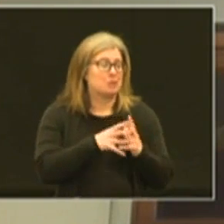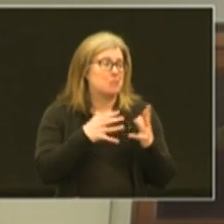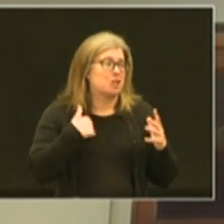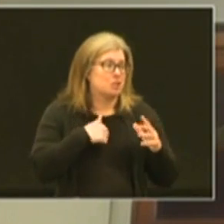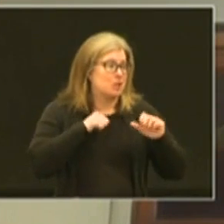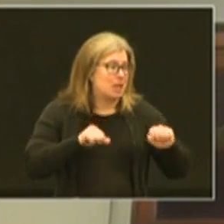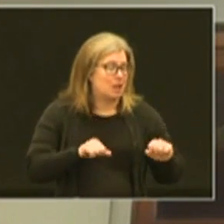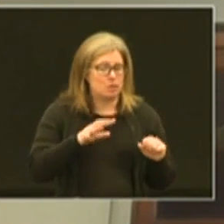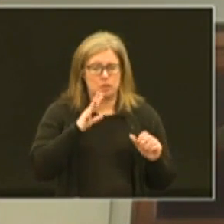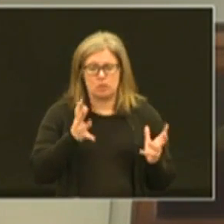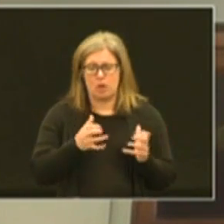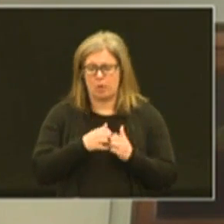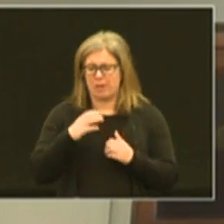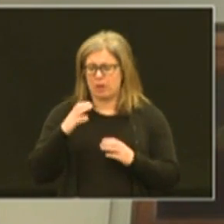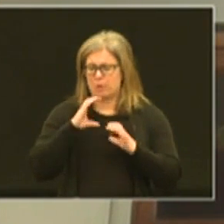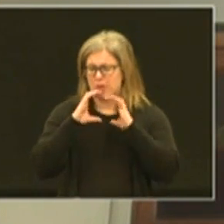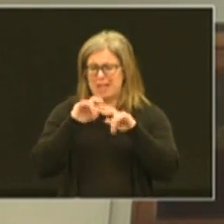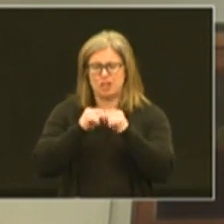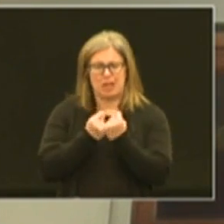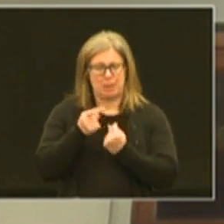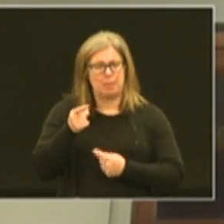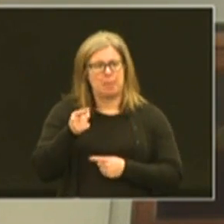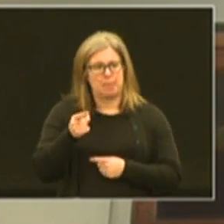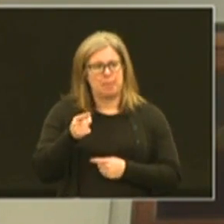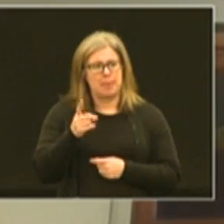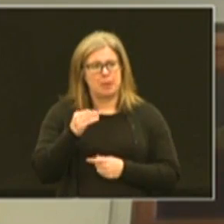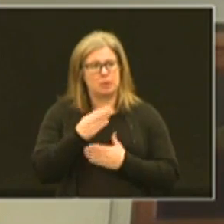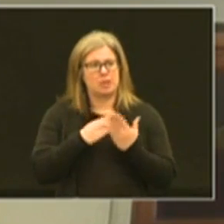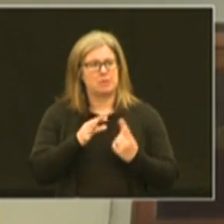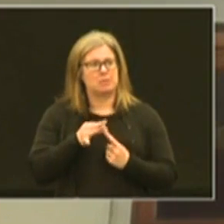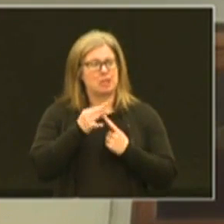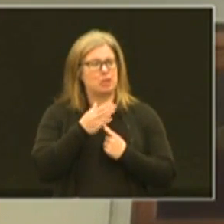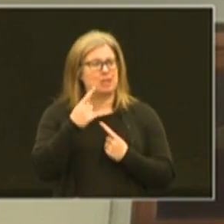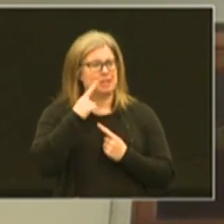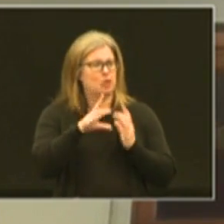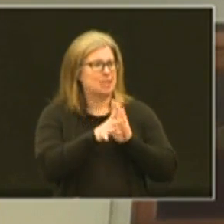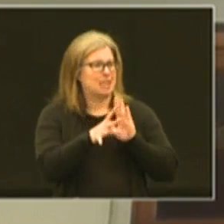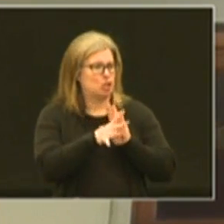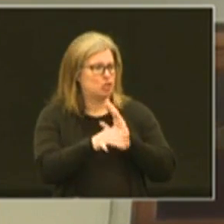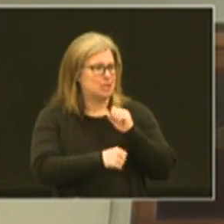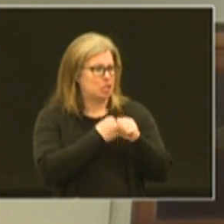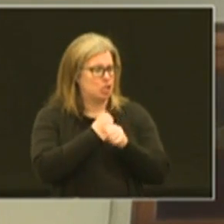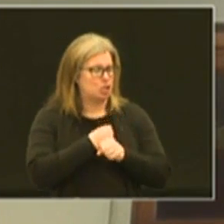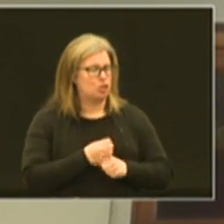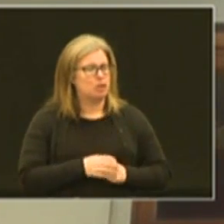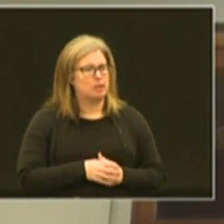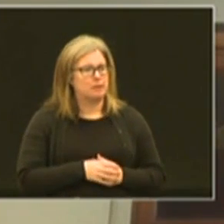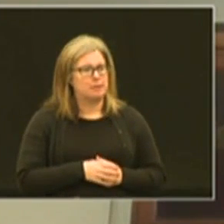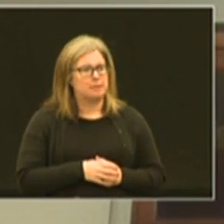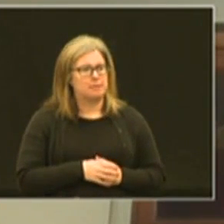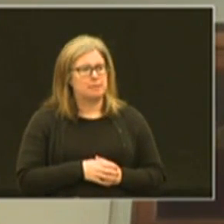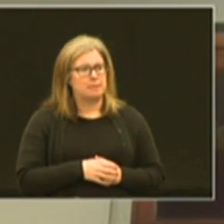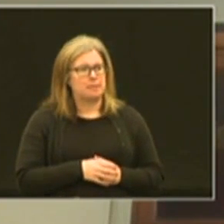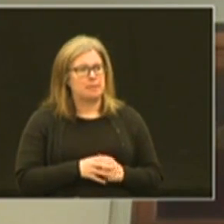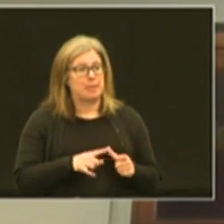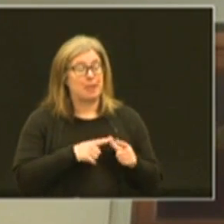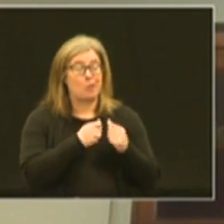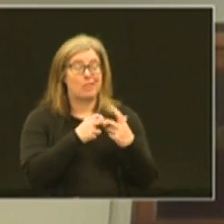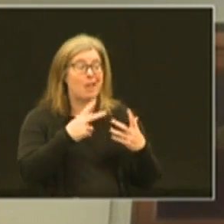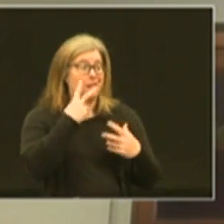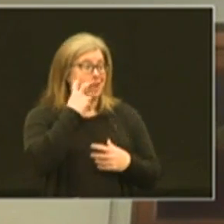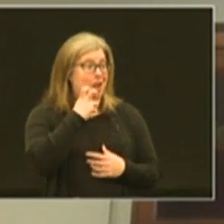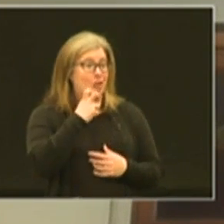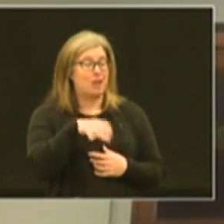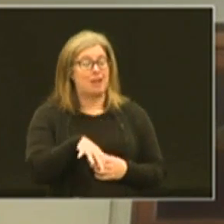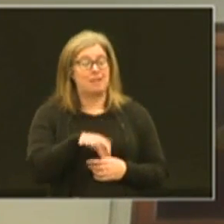much as we can i was talking with our communication team about doing some special things for seniors this year and then without a doubt